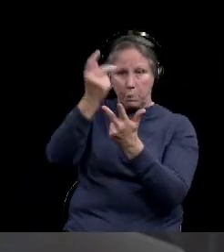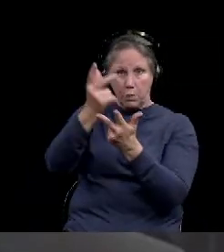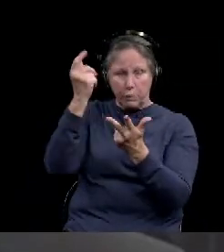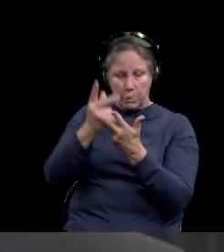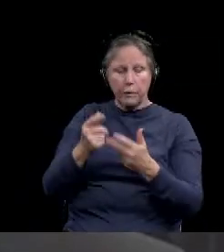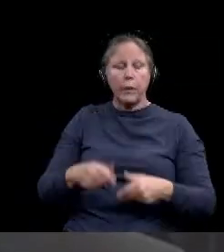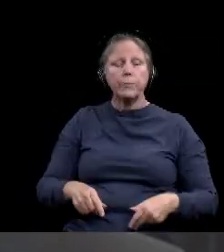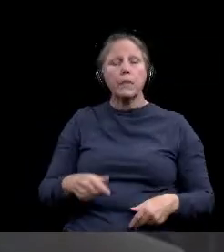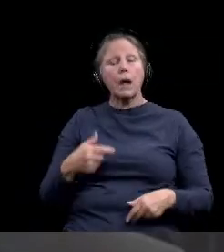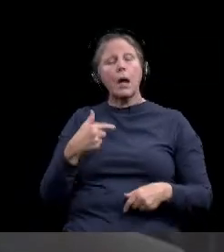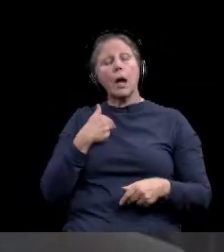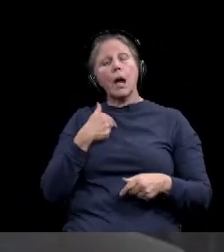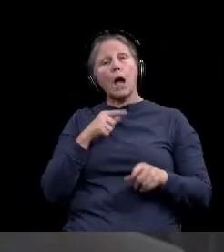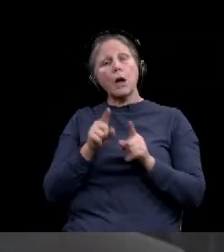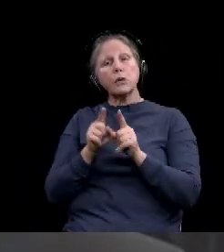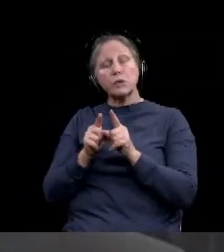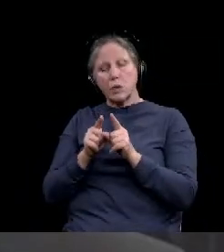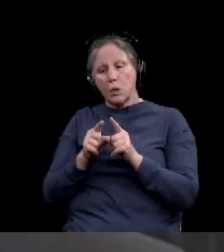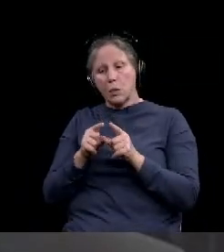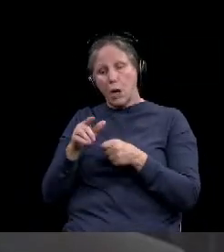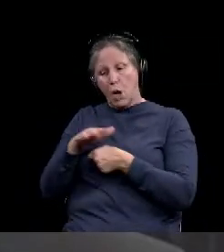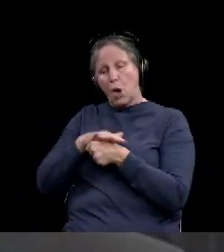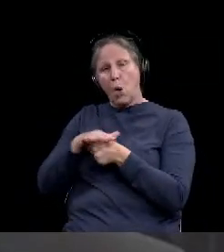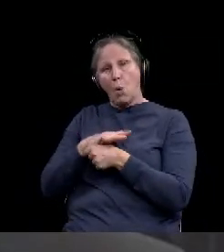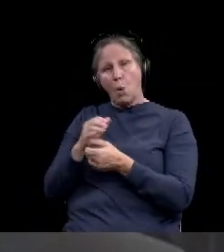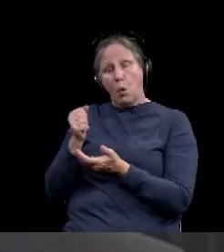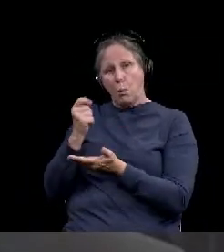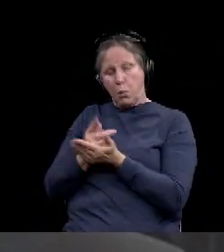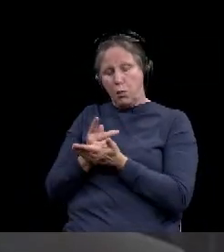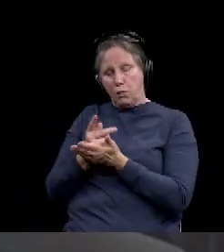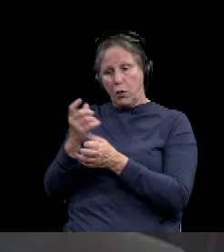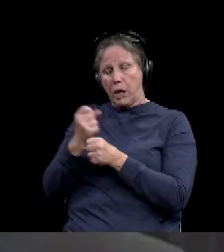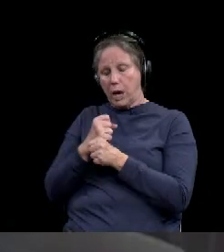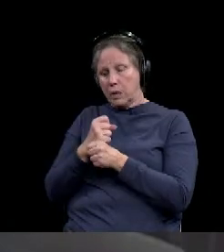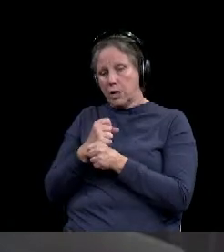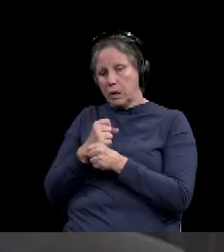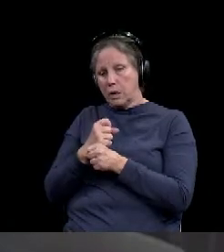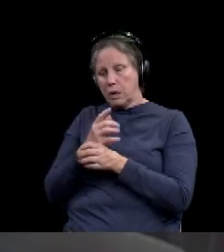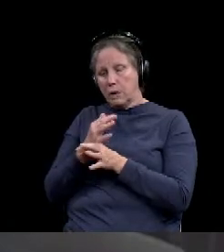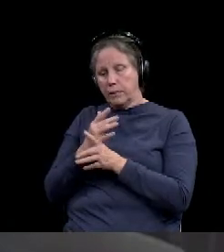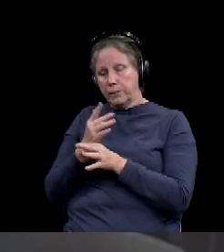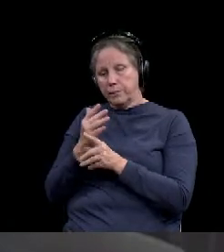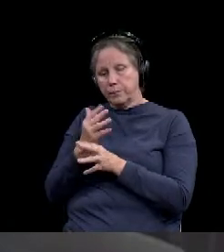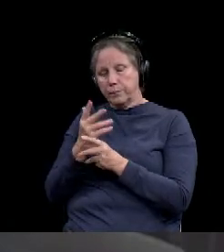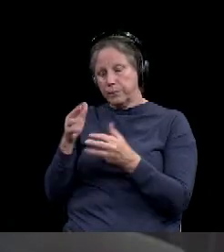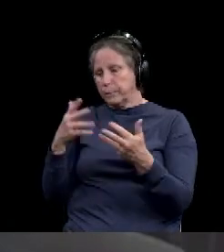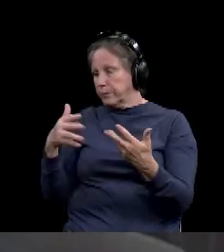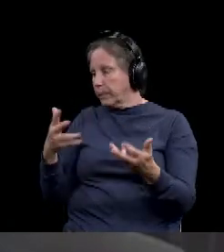uh, local, uh, approval to, uh, to, uh, uh, Waco's, uh,